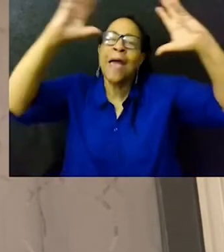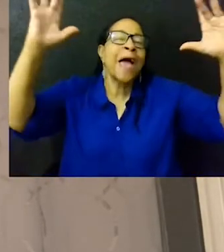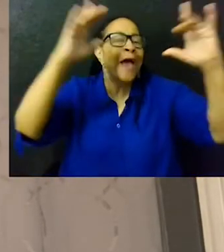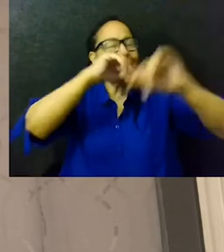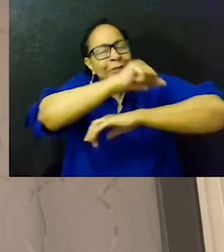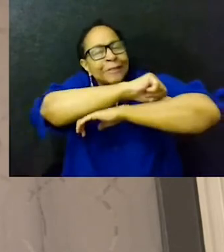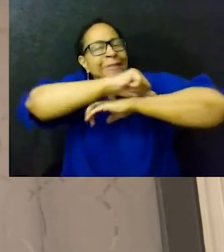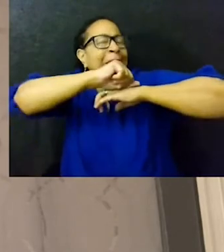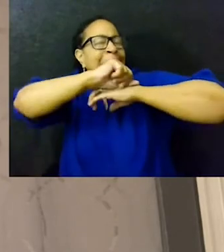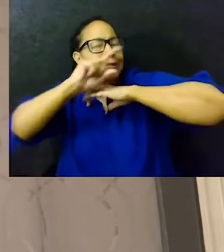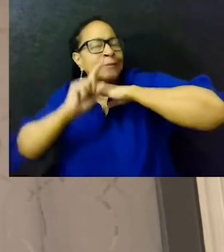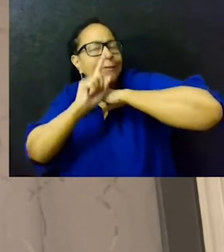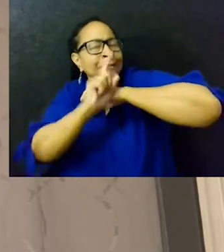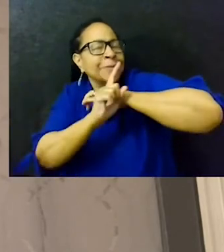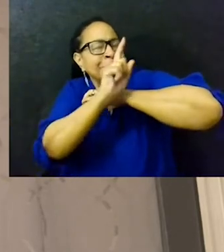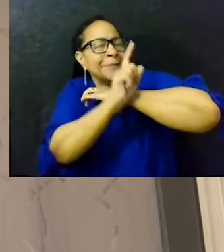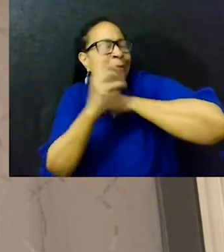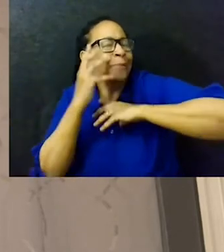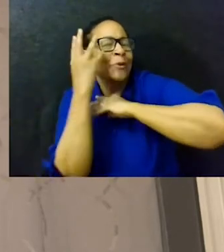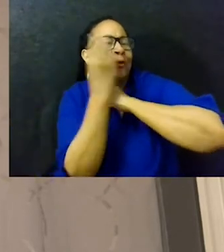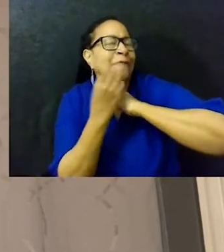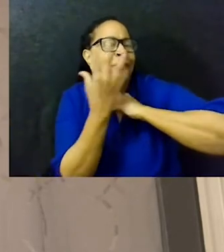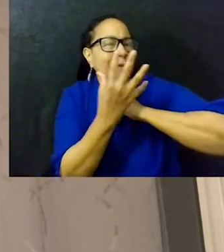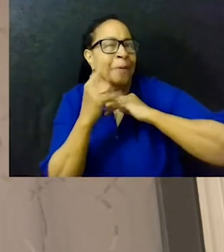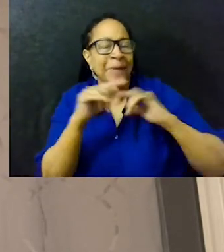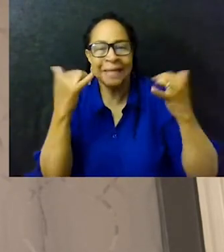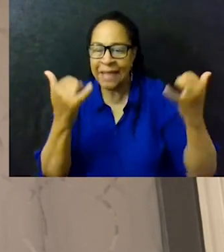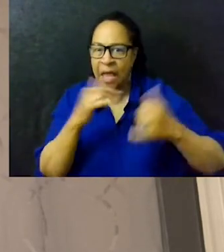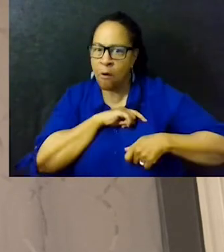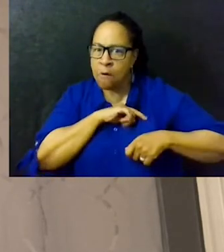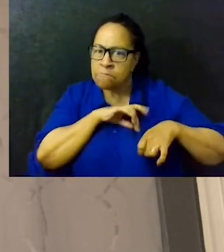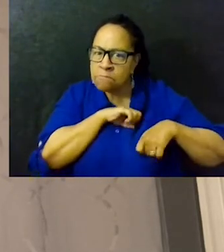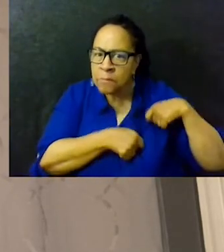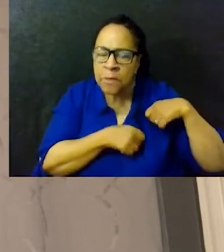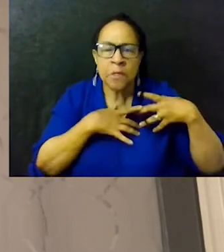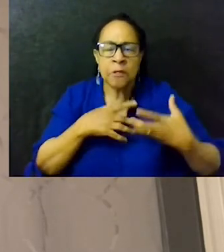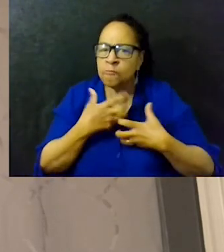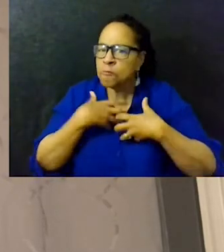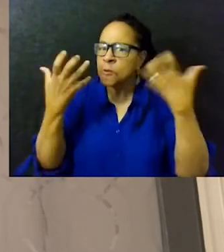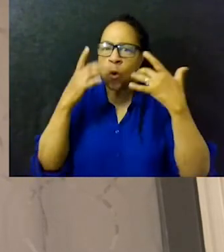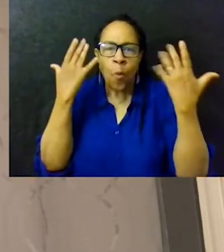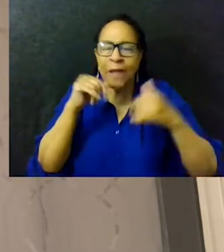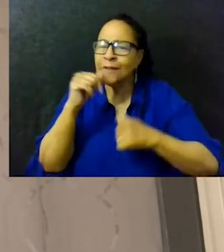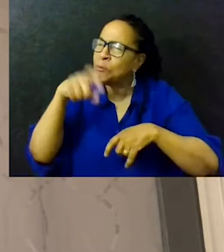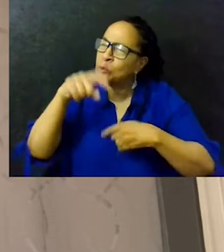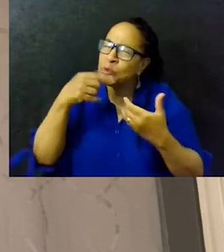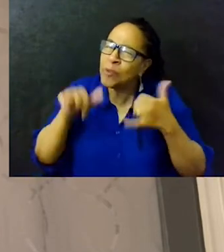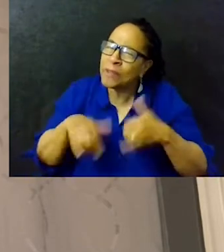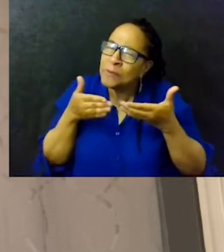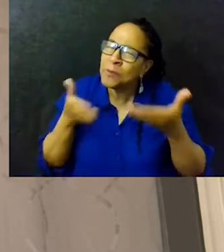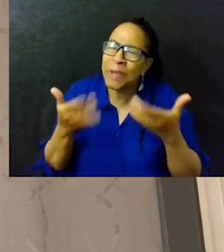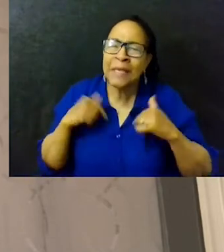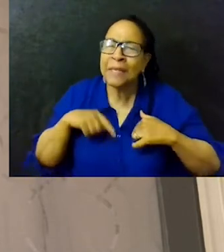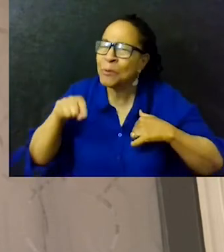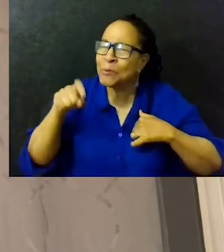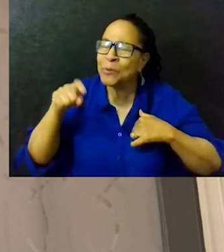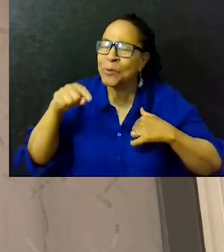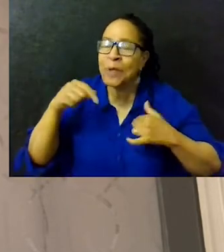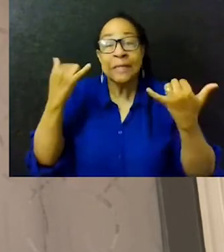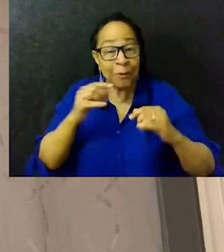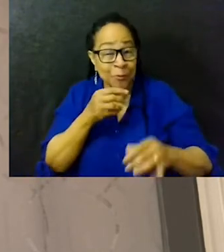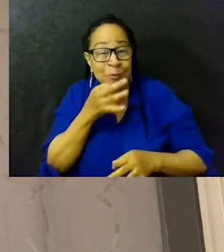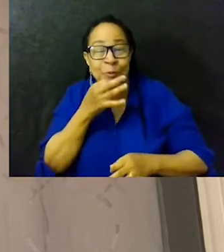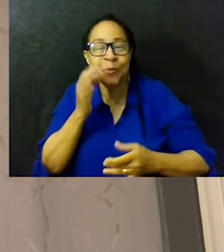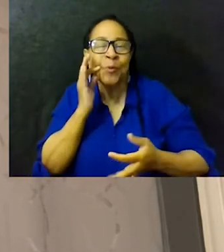beautiful stage. But now our hearts are torn and we're filled with rage because this isn't the way it was supposed to be. You see? Now soon